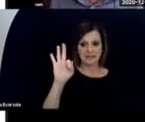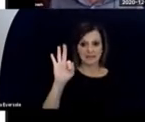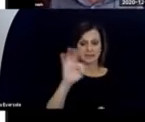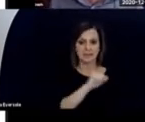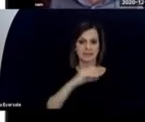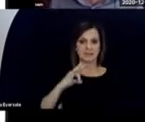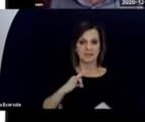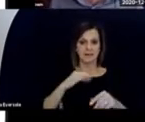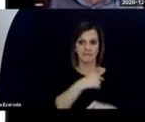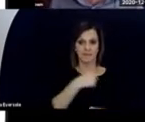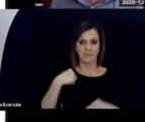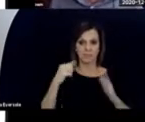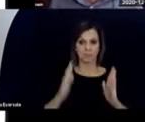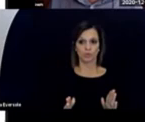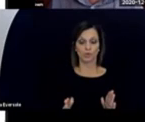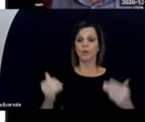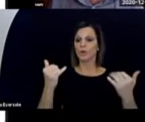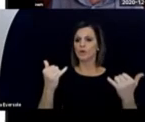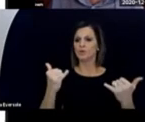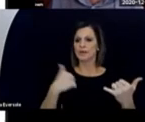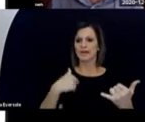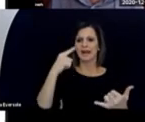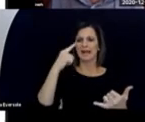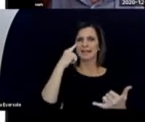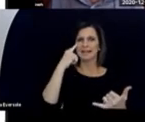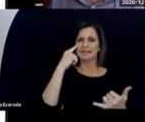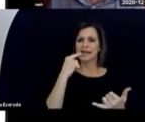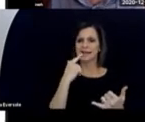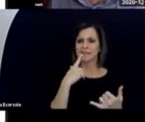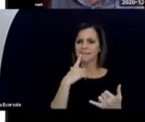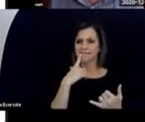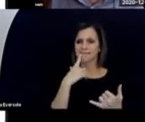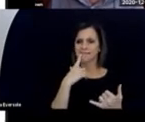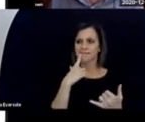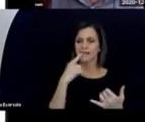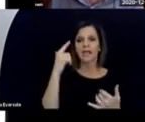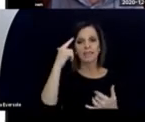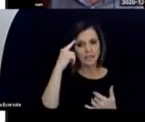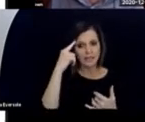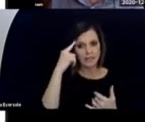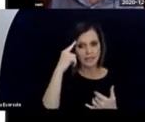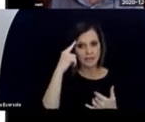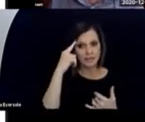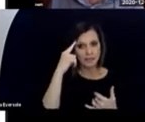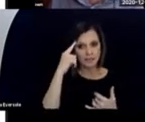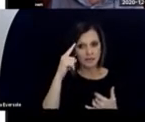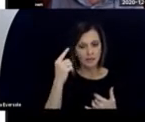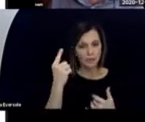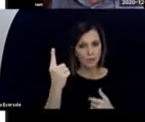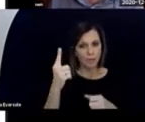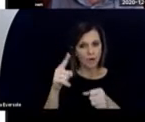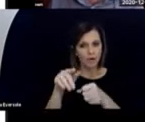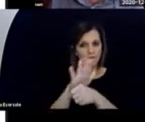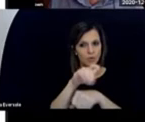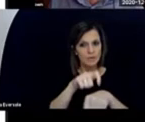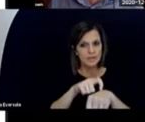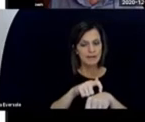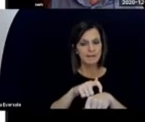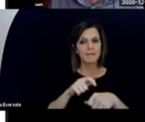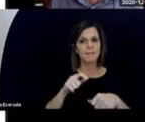19 staff members. Today, there are, I think,